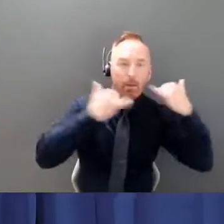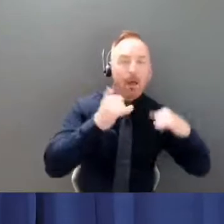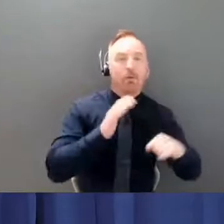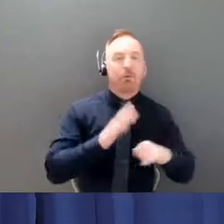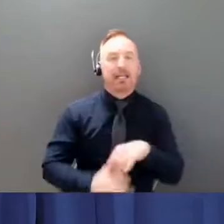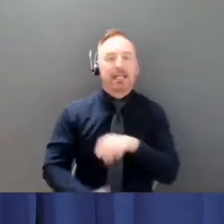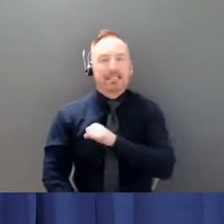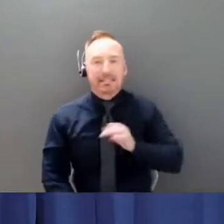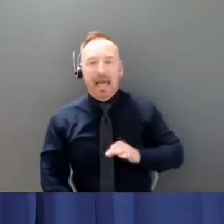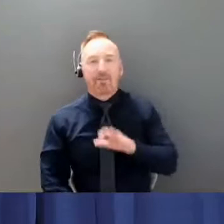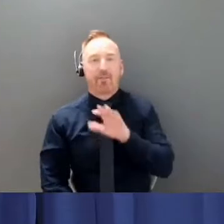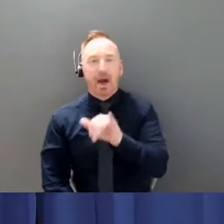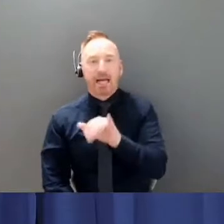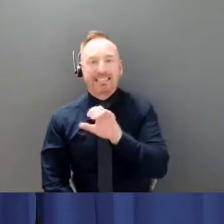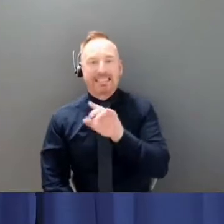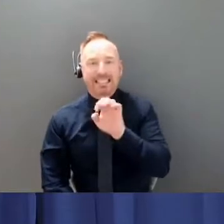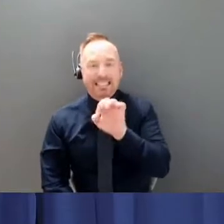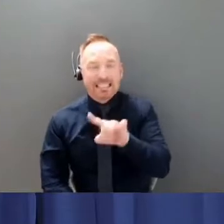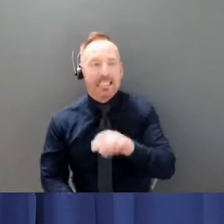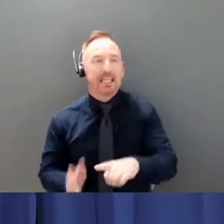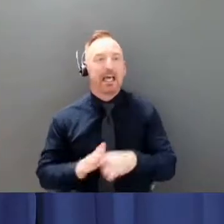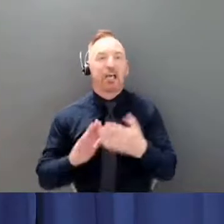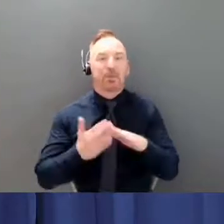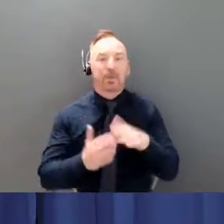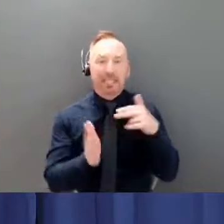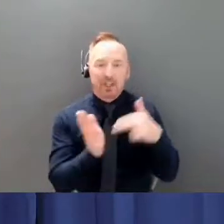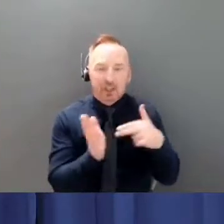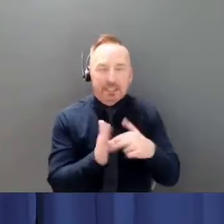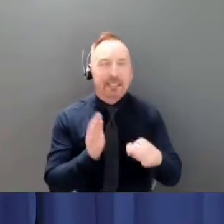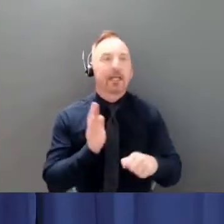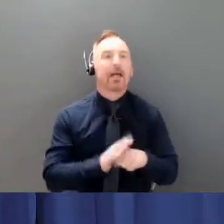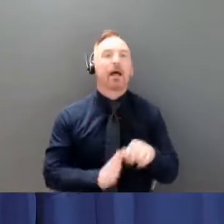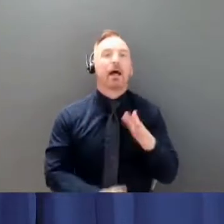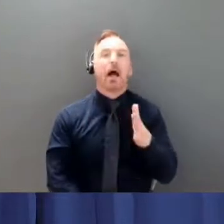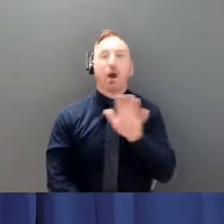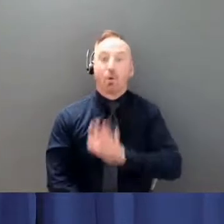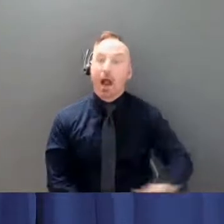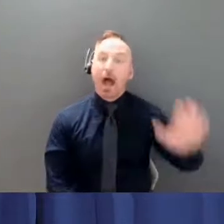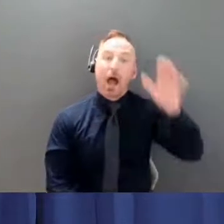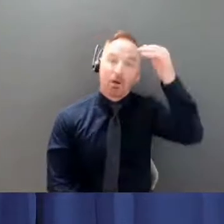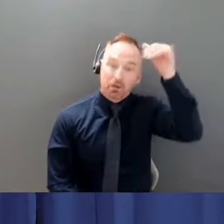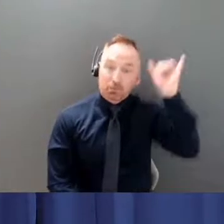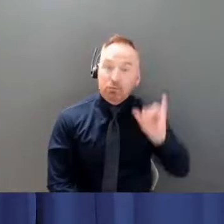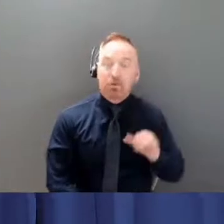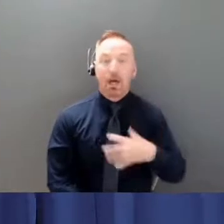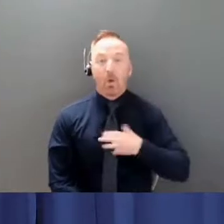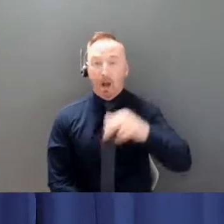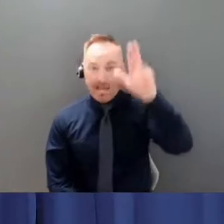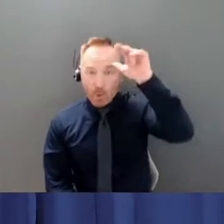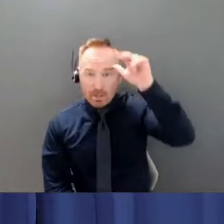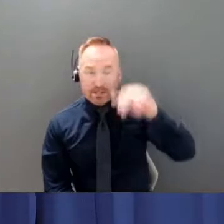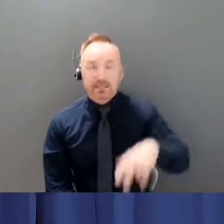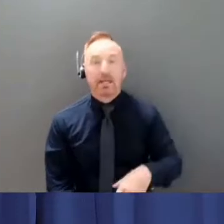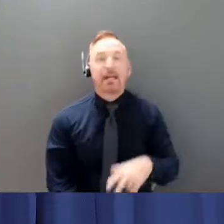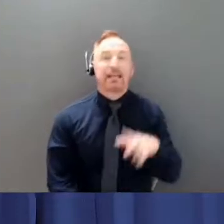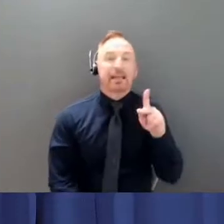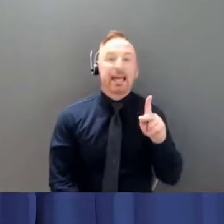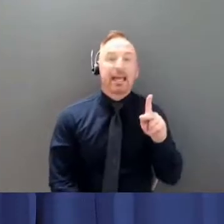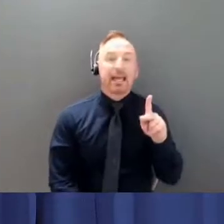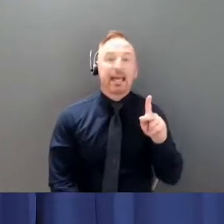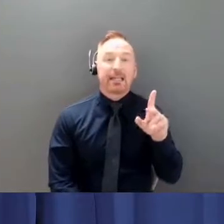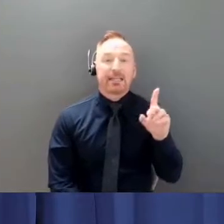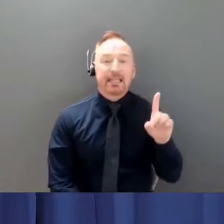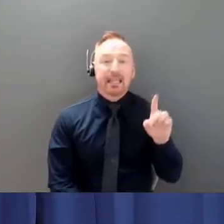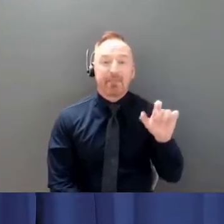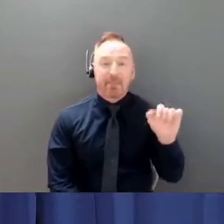community nursing around the territory and in Whitehorse the dedicated staff of KDFN health center the staff at